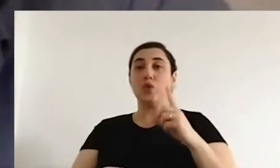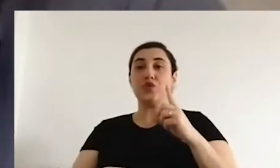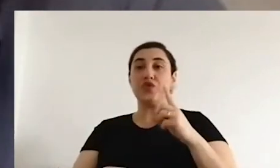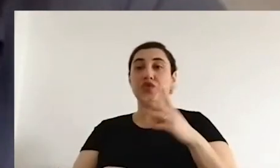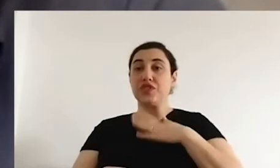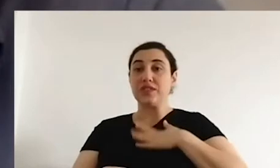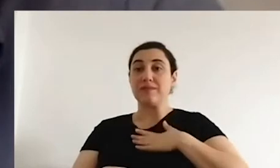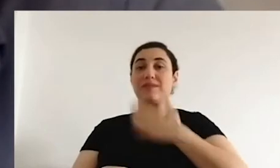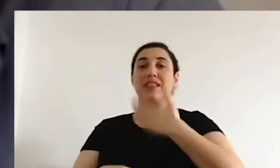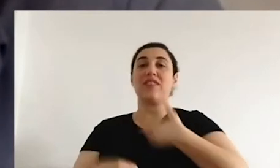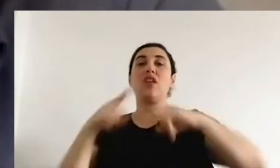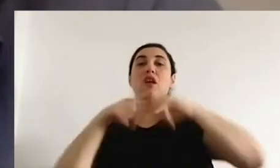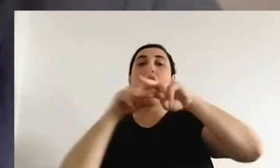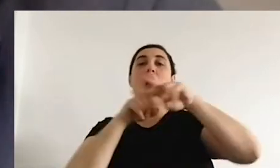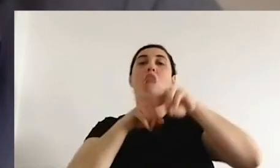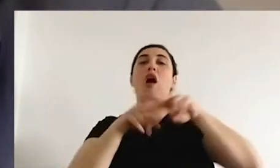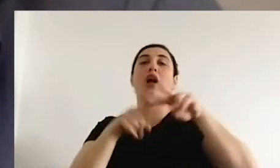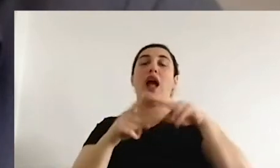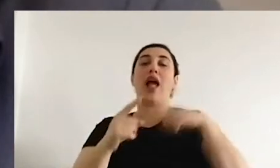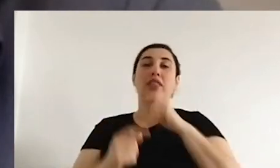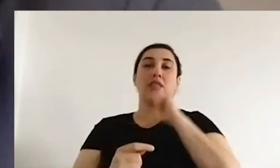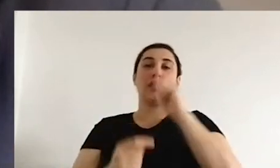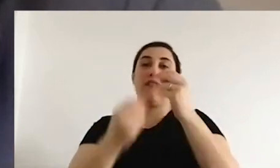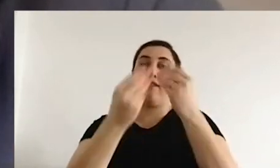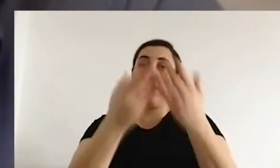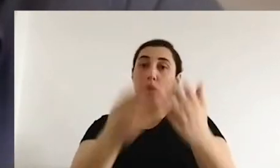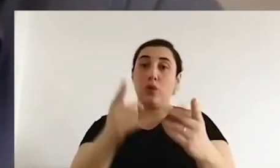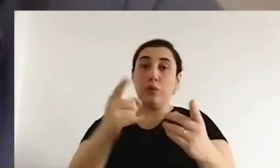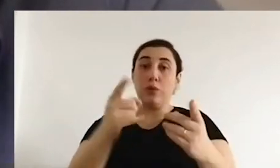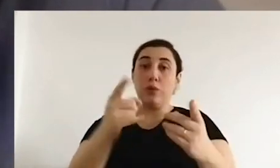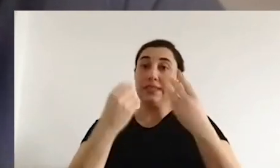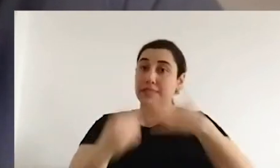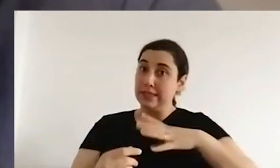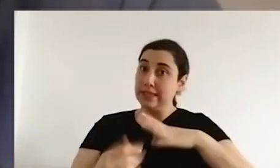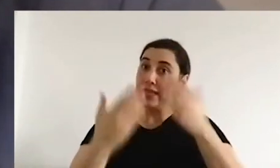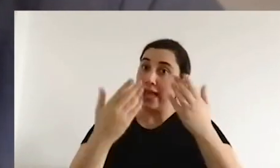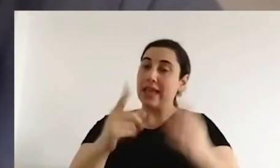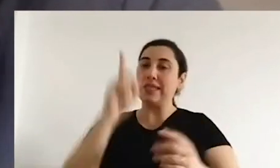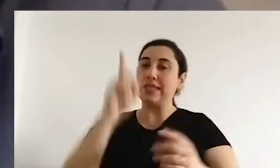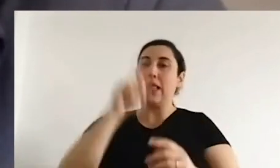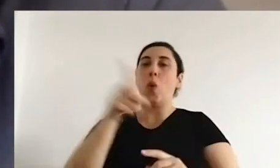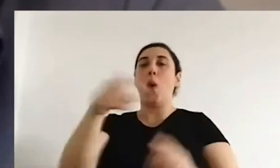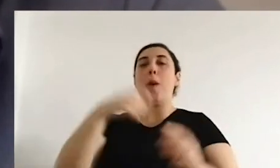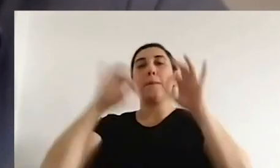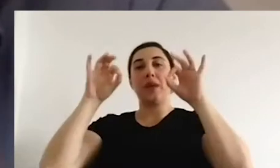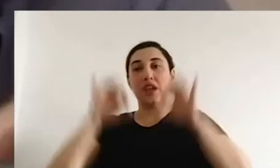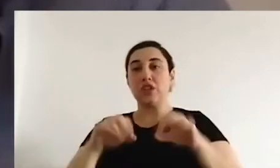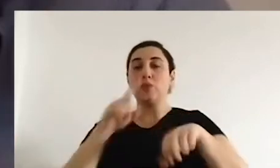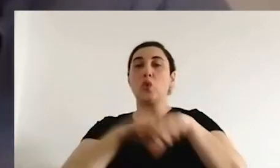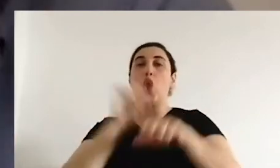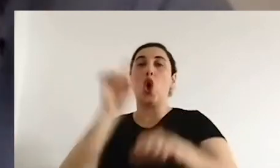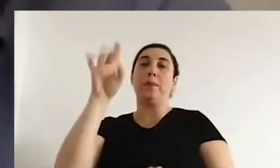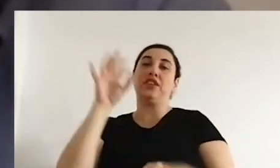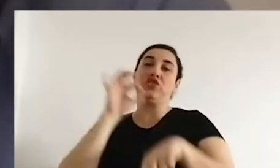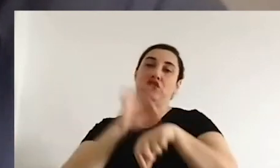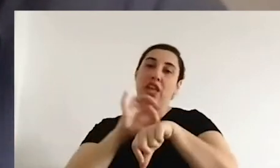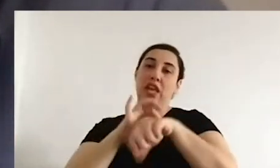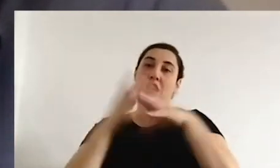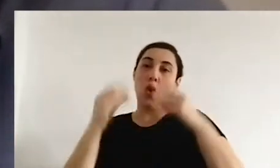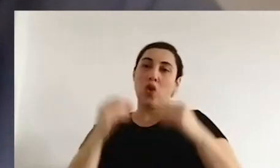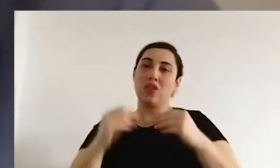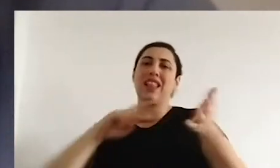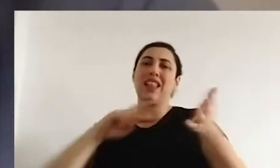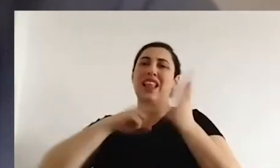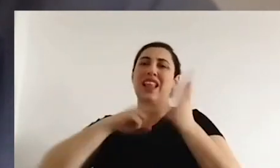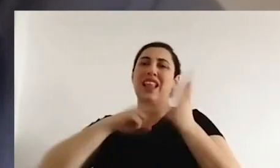over to Hakan in the first place. He will be the first speaker. He has 15 minutes.